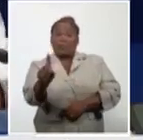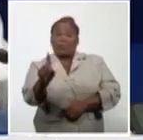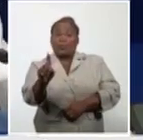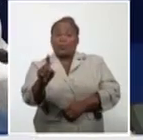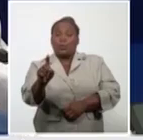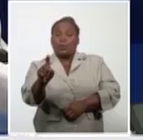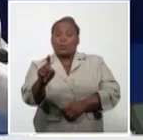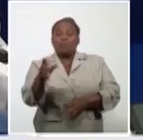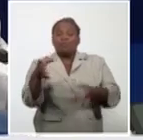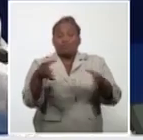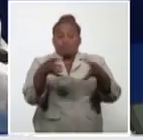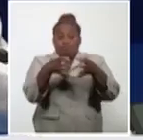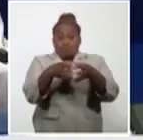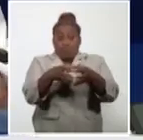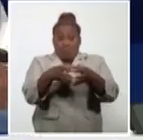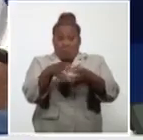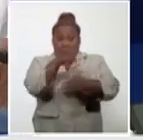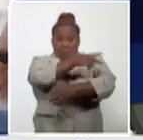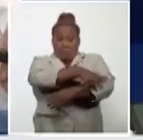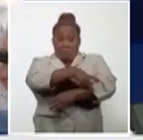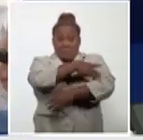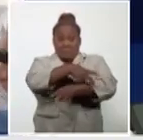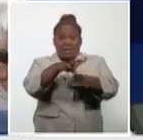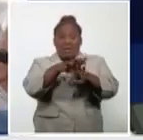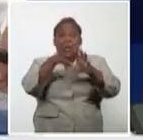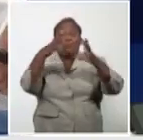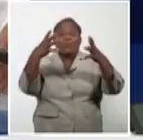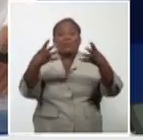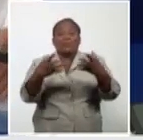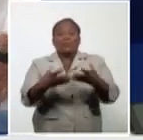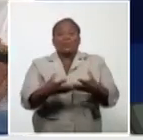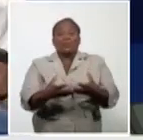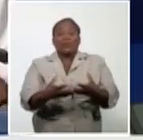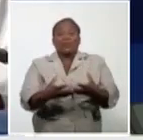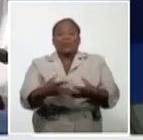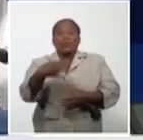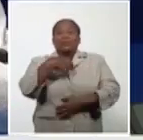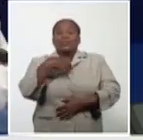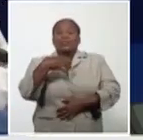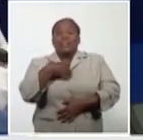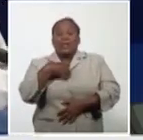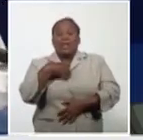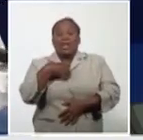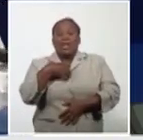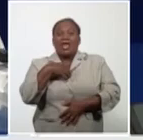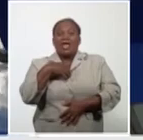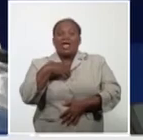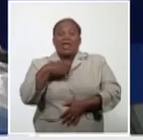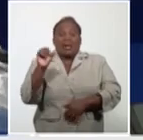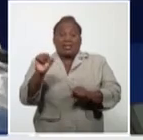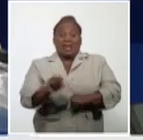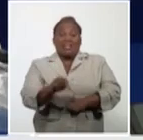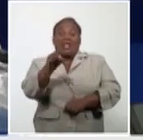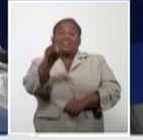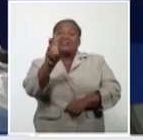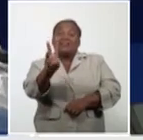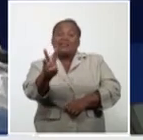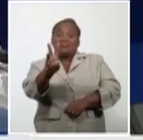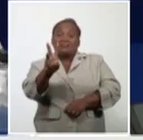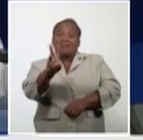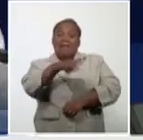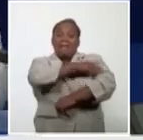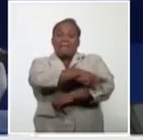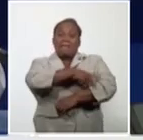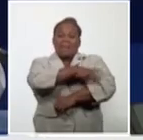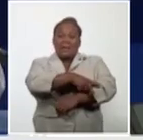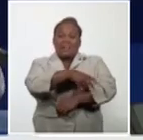that have a lethality, 13 countries that have a lethality above the average in the region of the